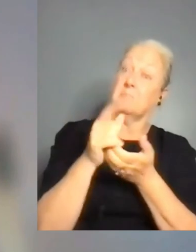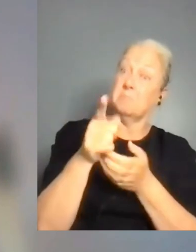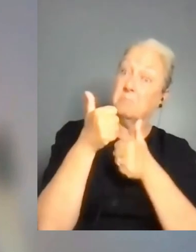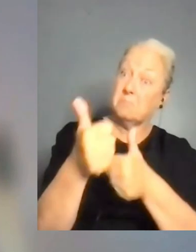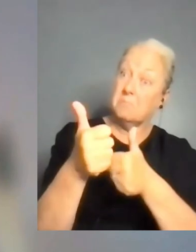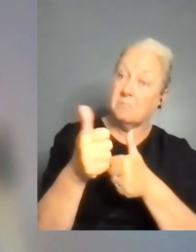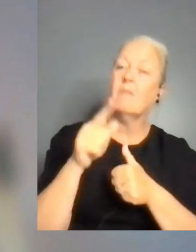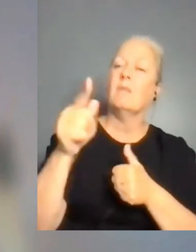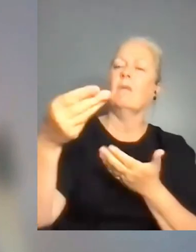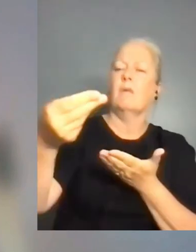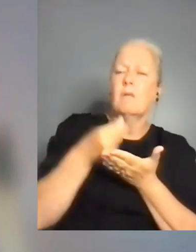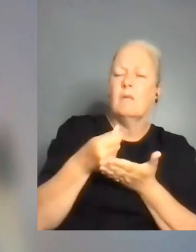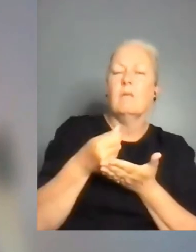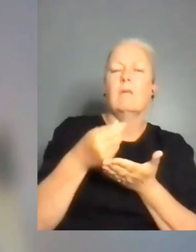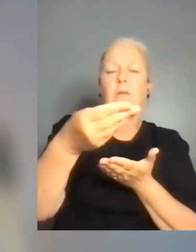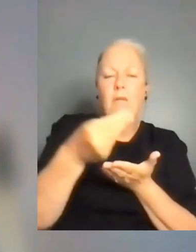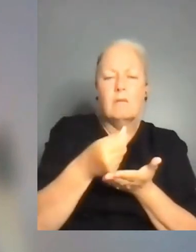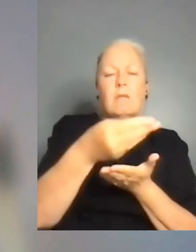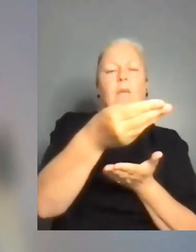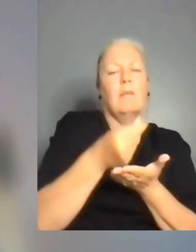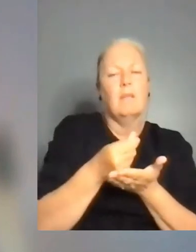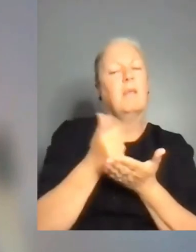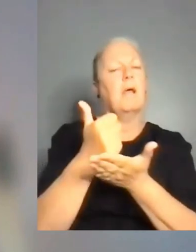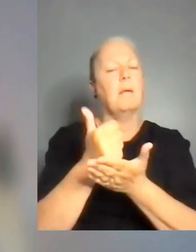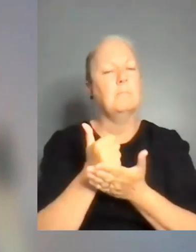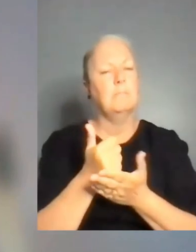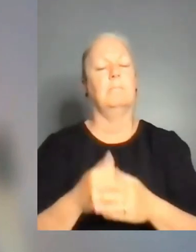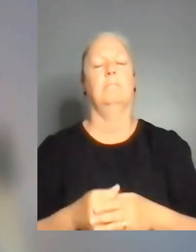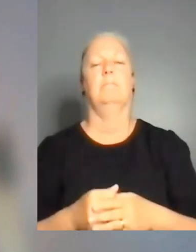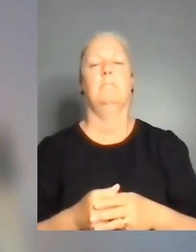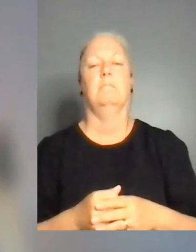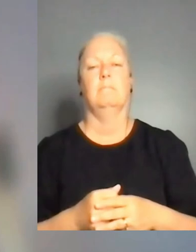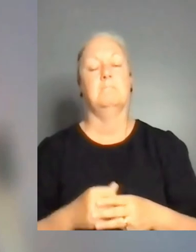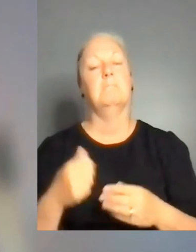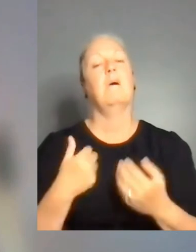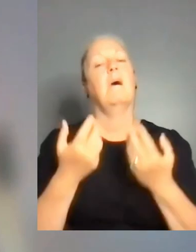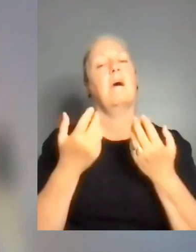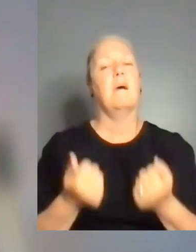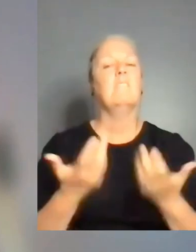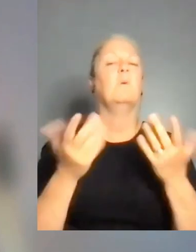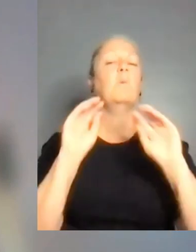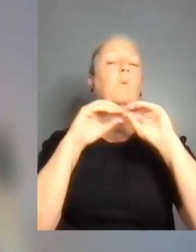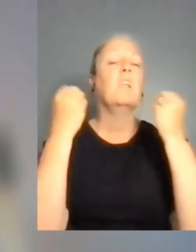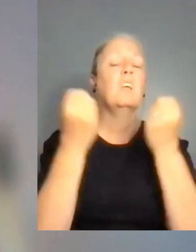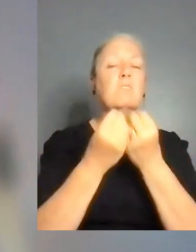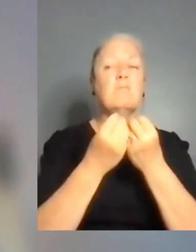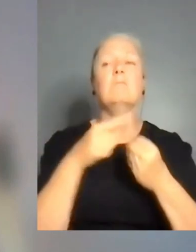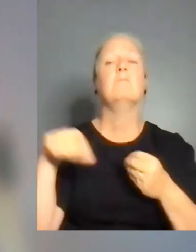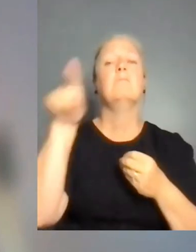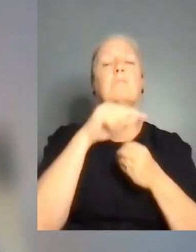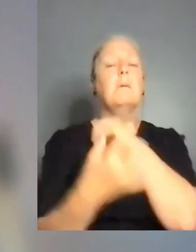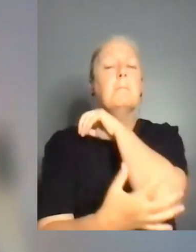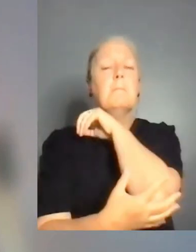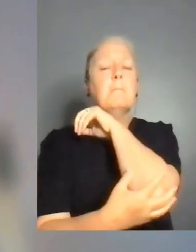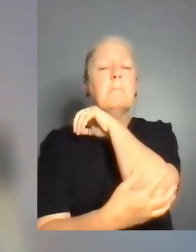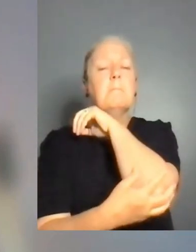special arrangements for organizations in low income countries and we can